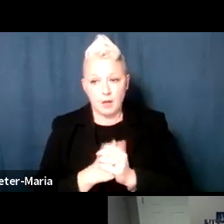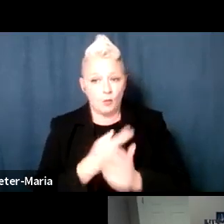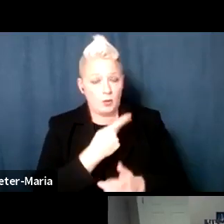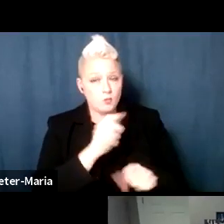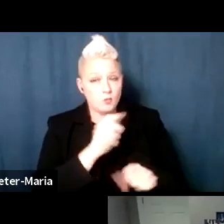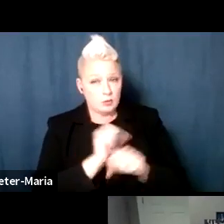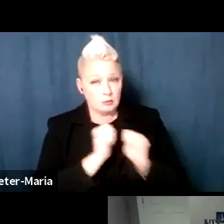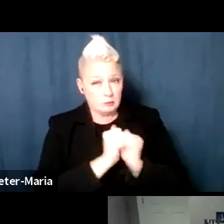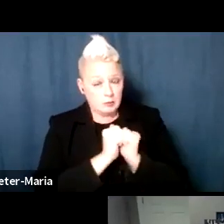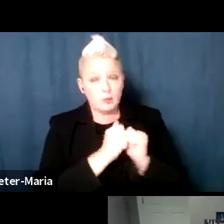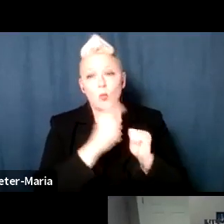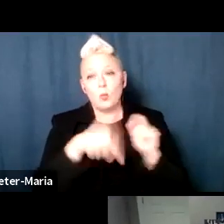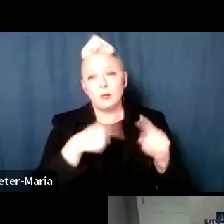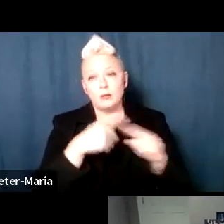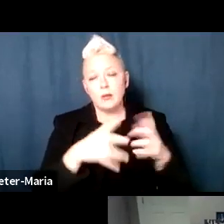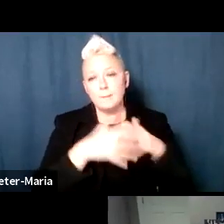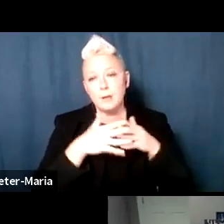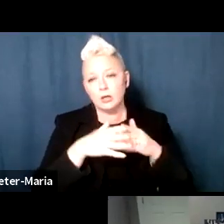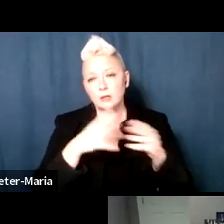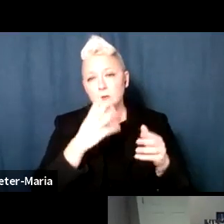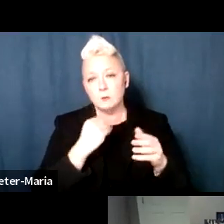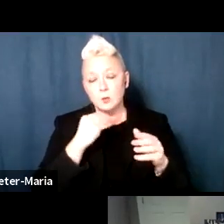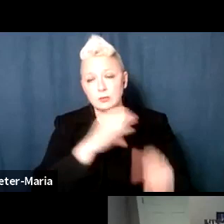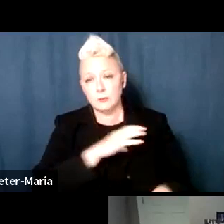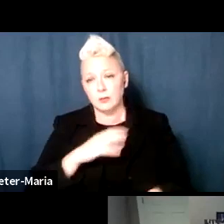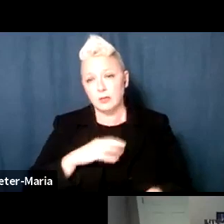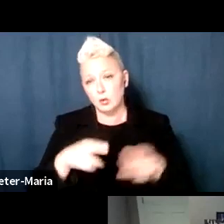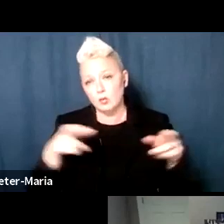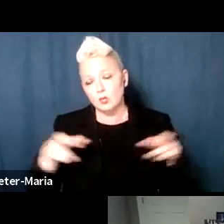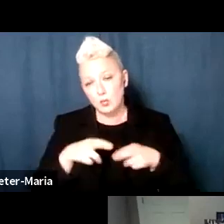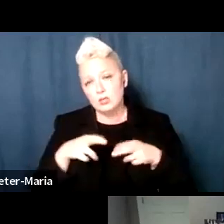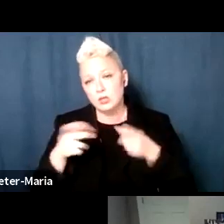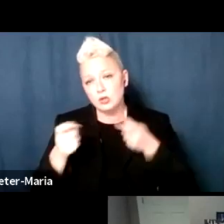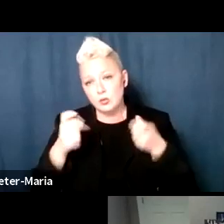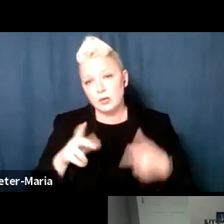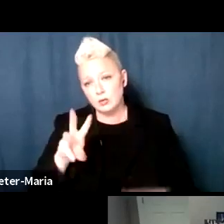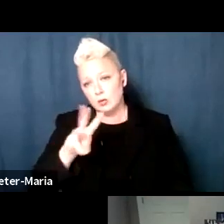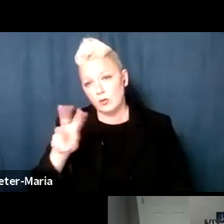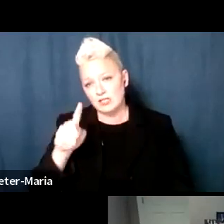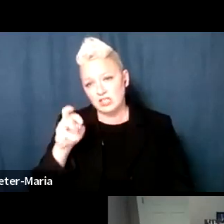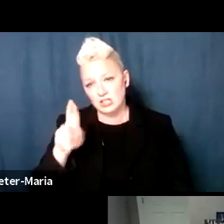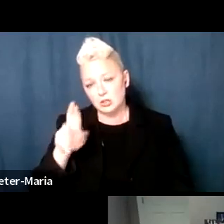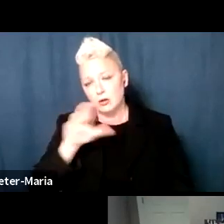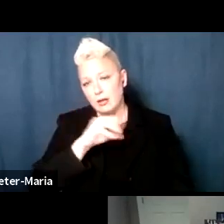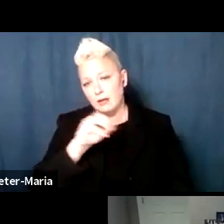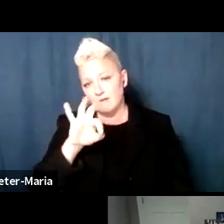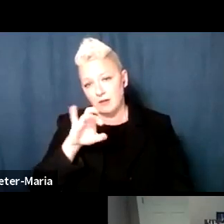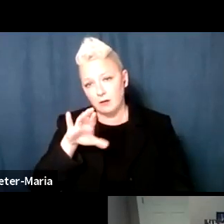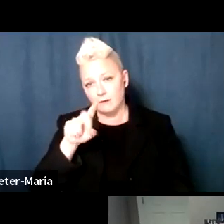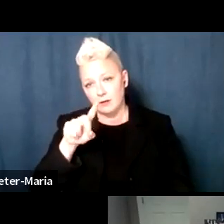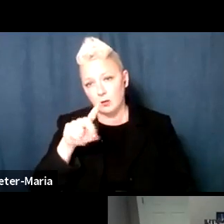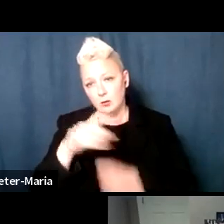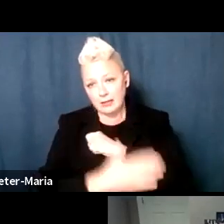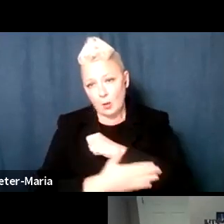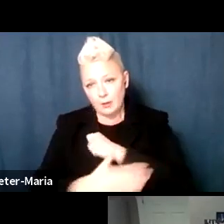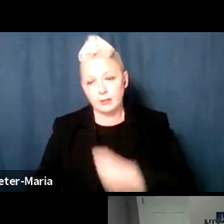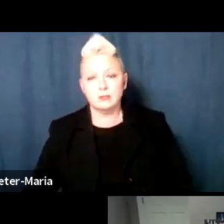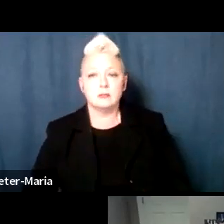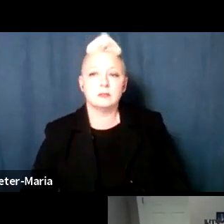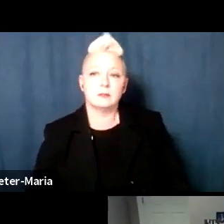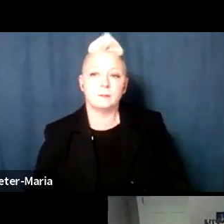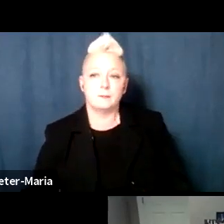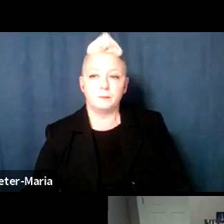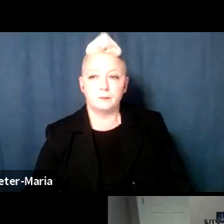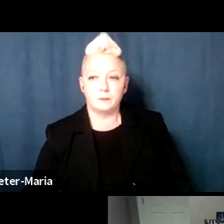American Jewish Committee as regional director for Westchester and Fairfield counties. He's an exceptional, thoughtful,